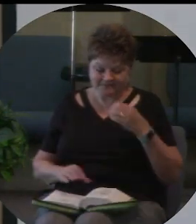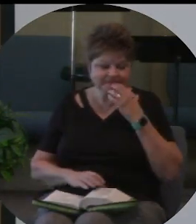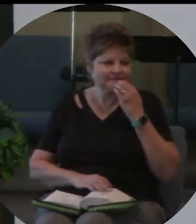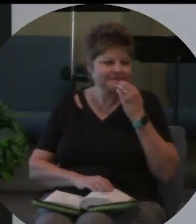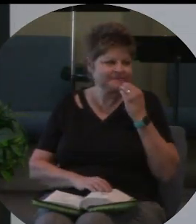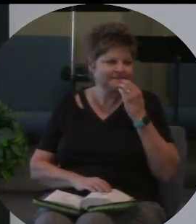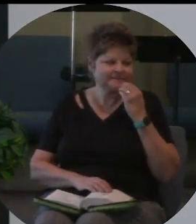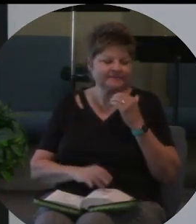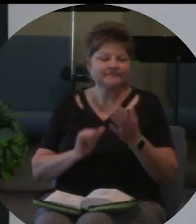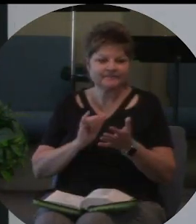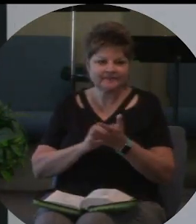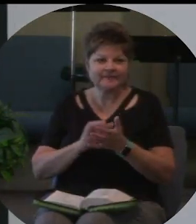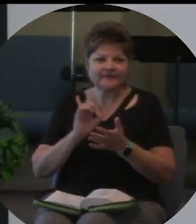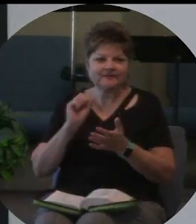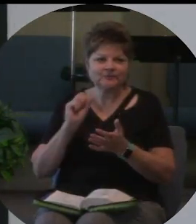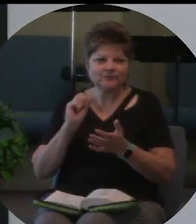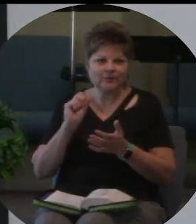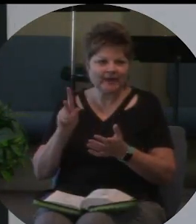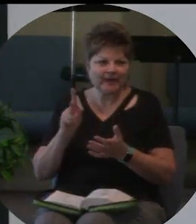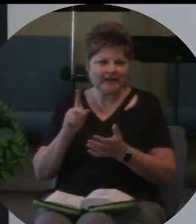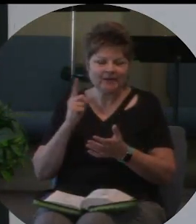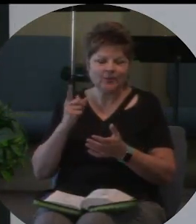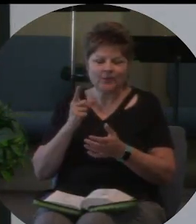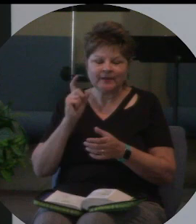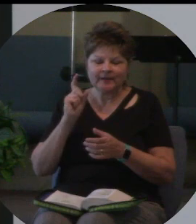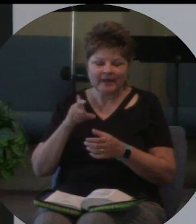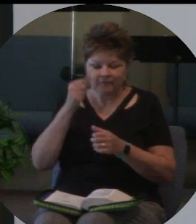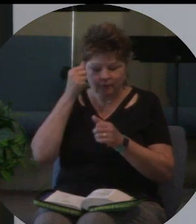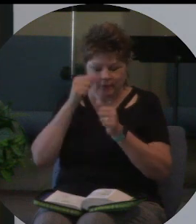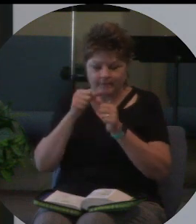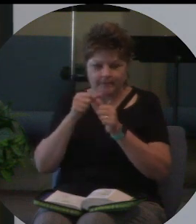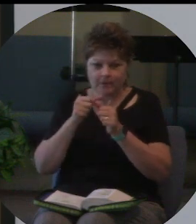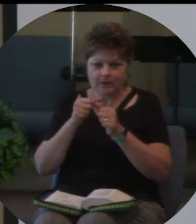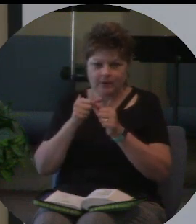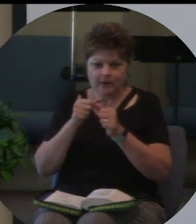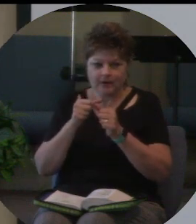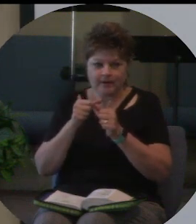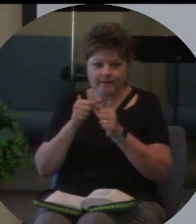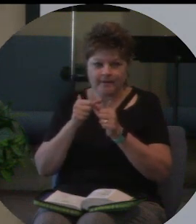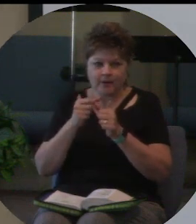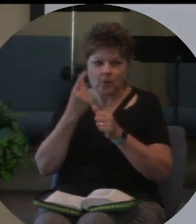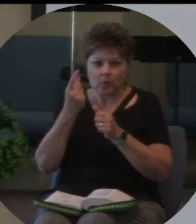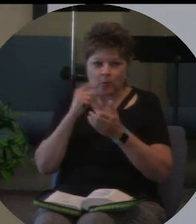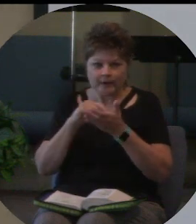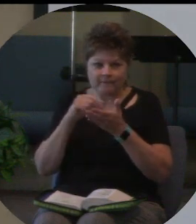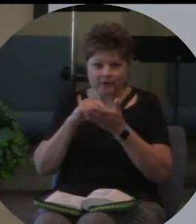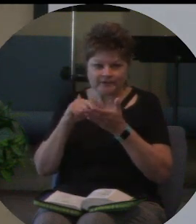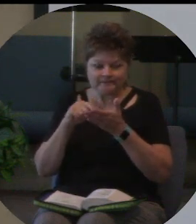But that's okay. You only have to remember one verse.